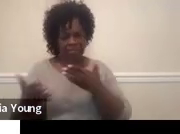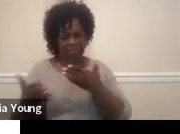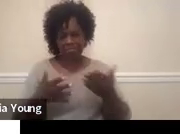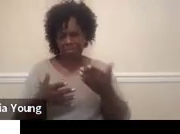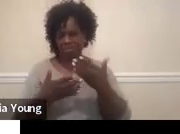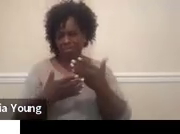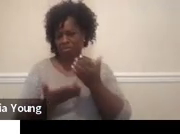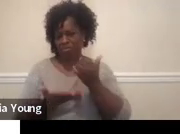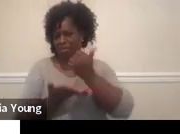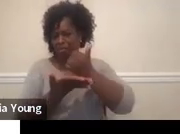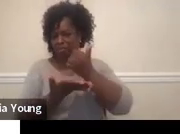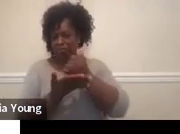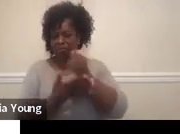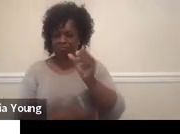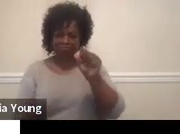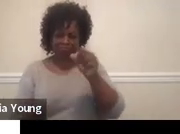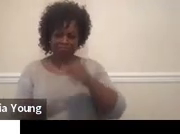helpful.